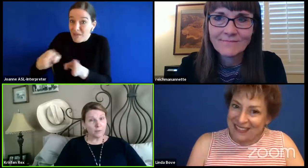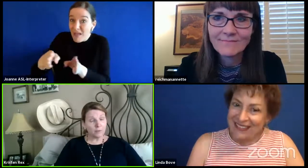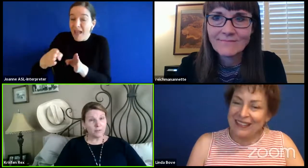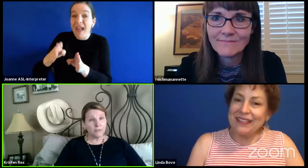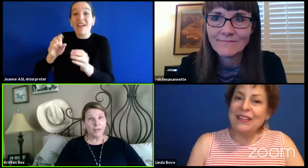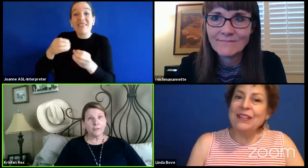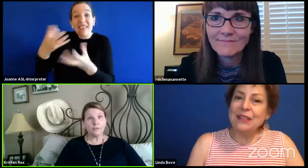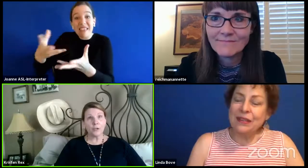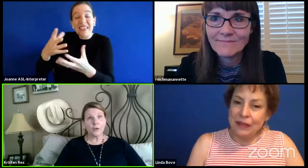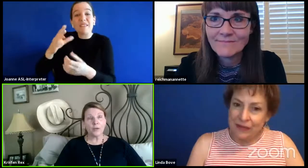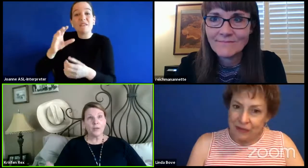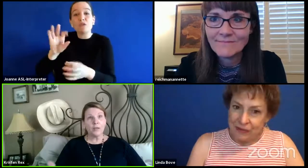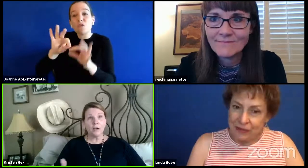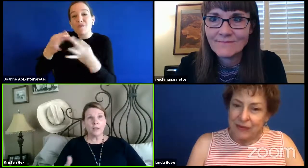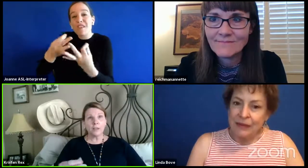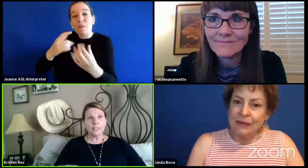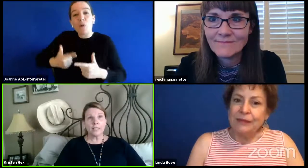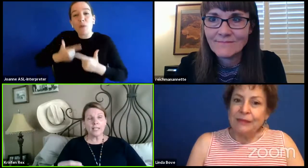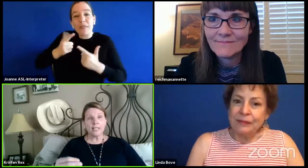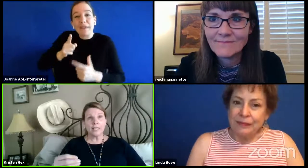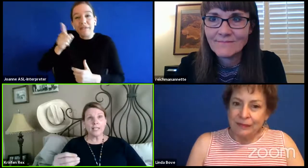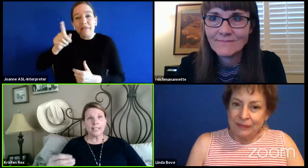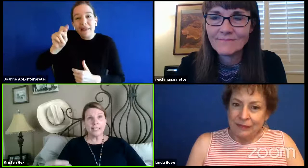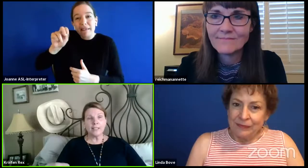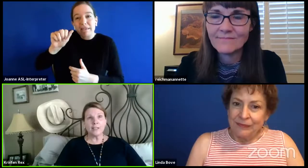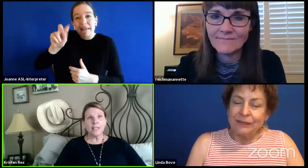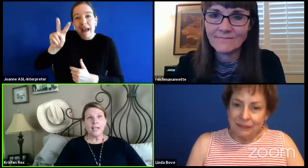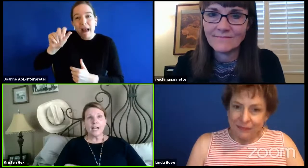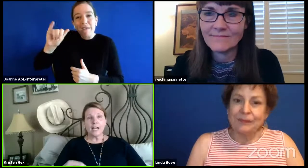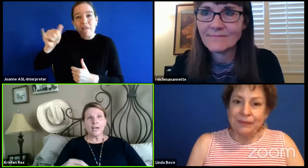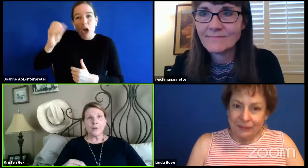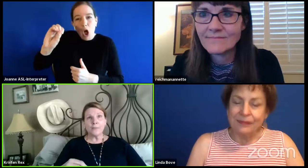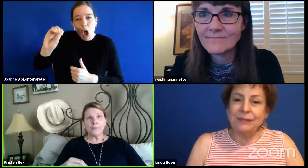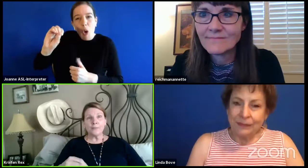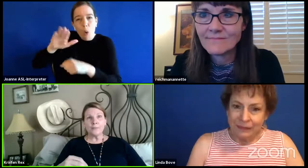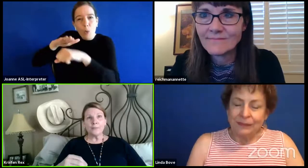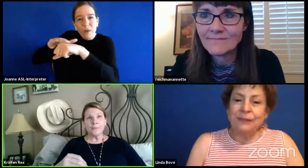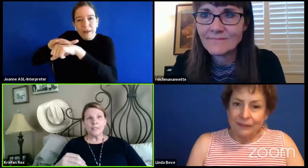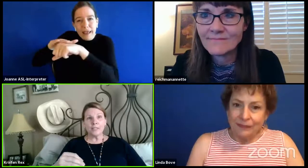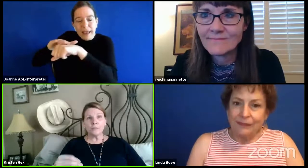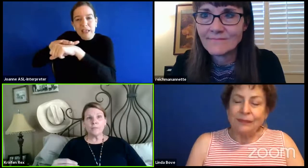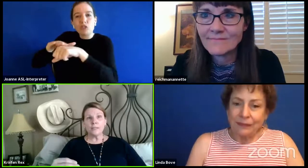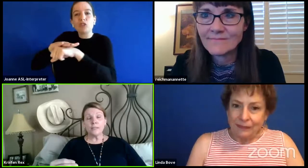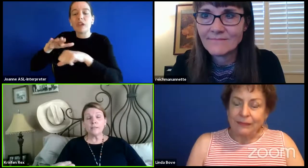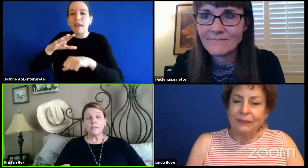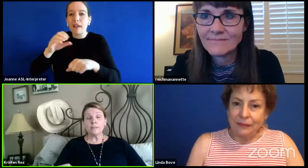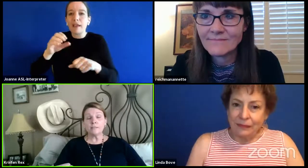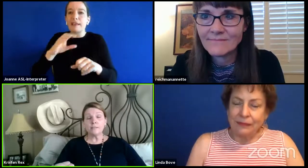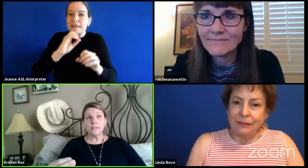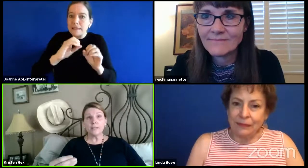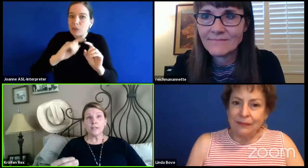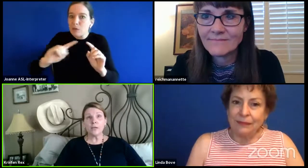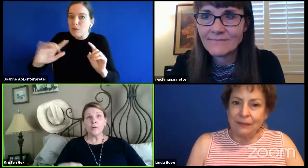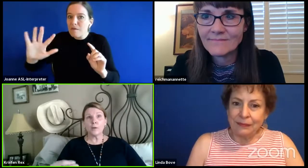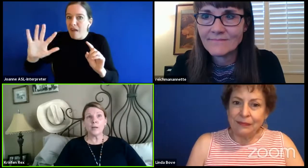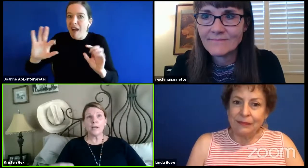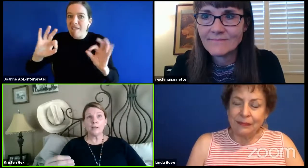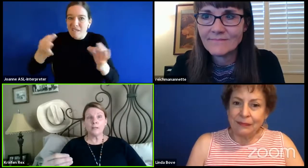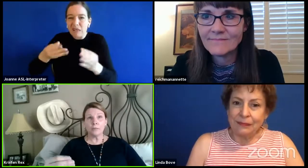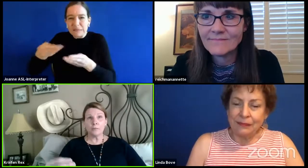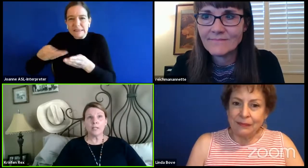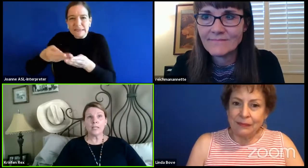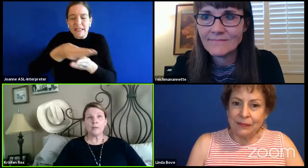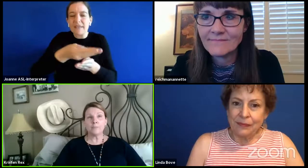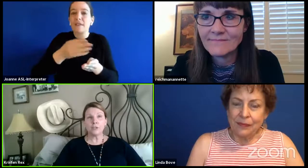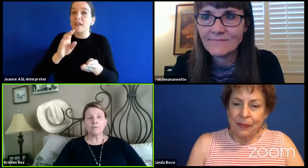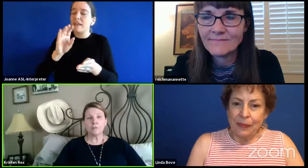with our birth to five. So although it's not ideal, um, it is, it is, it is not going away